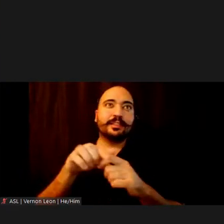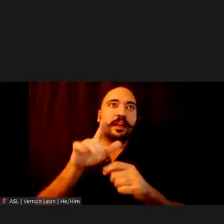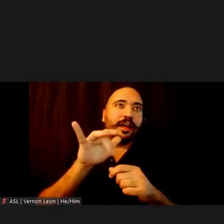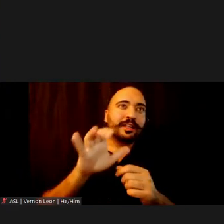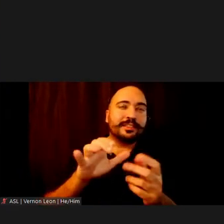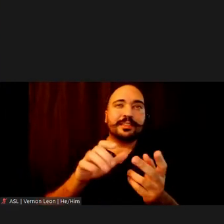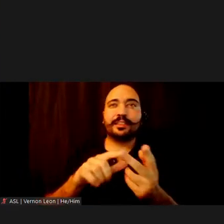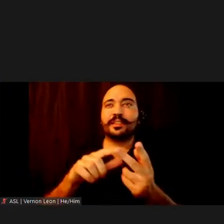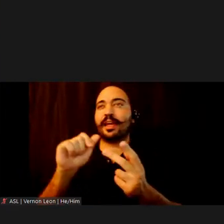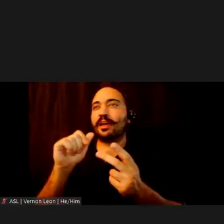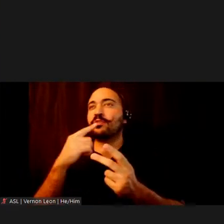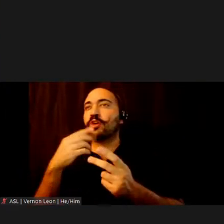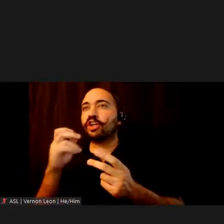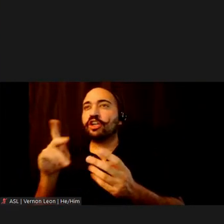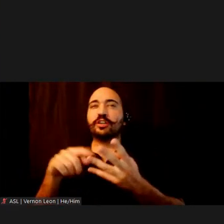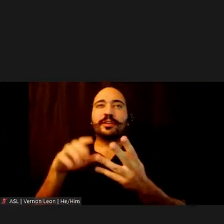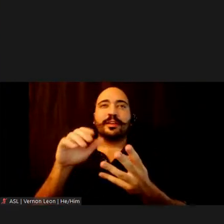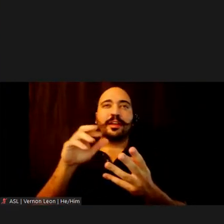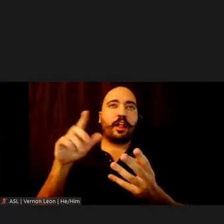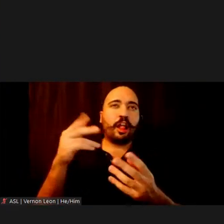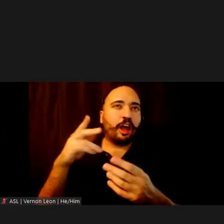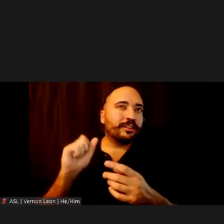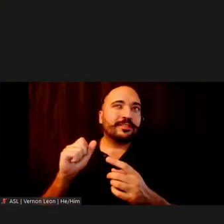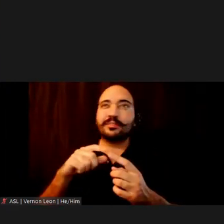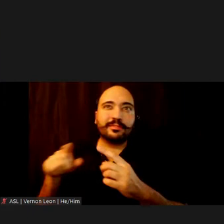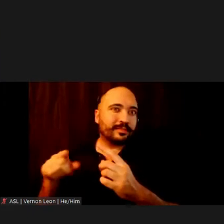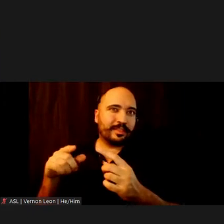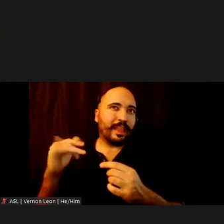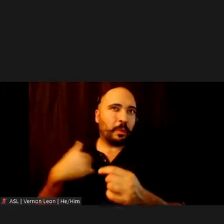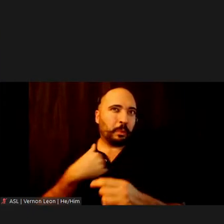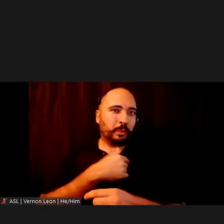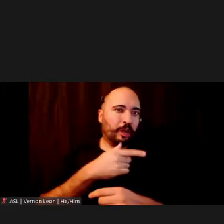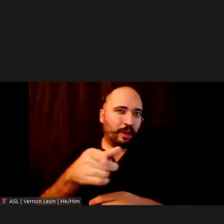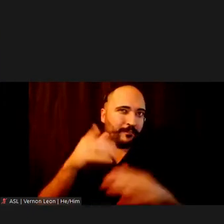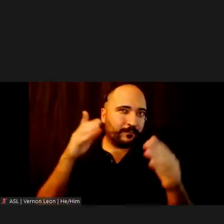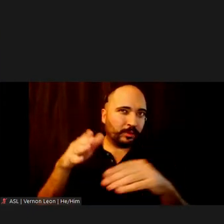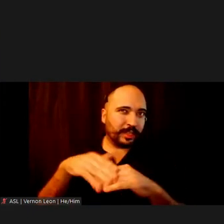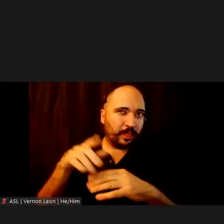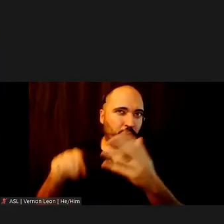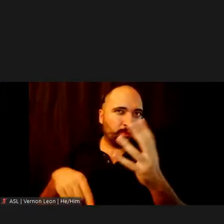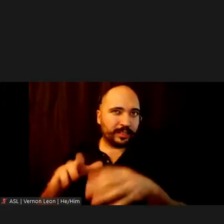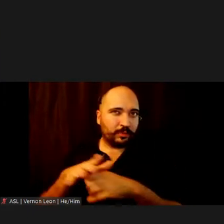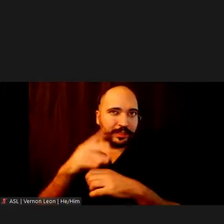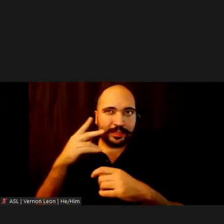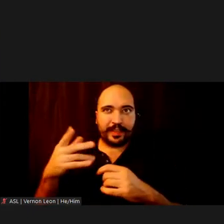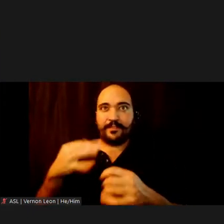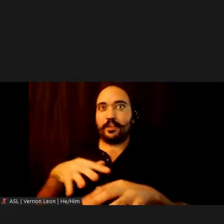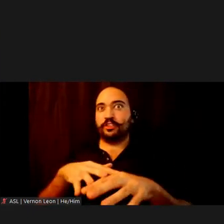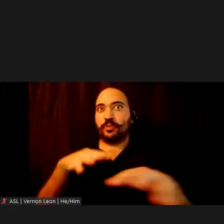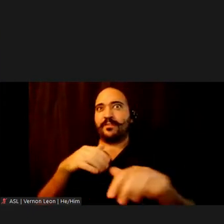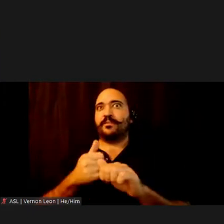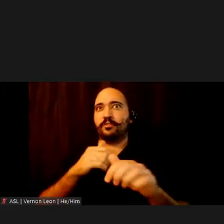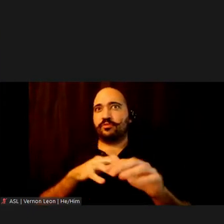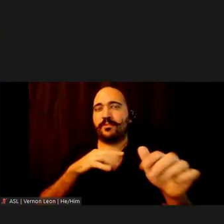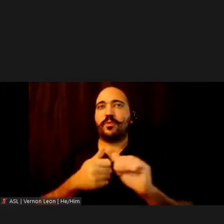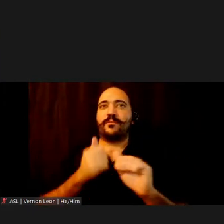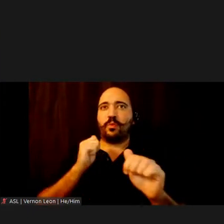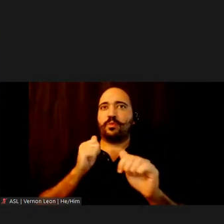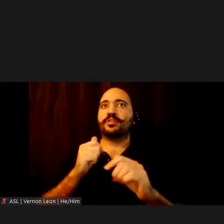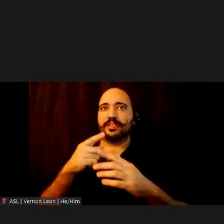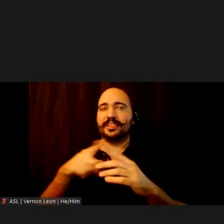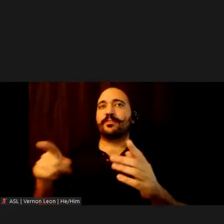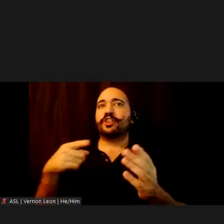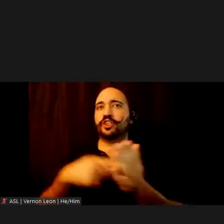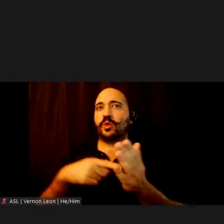populations are located. In terms of traffic that diverts around the Manhattan Central Business District to avoid tolls, some drivers currently